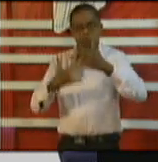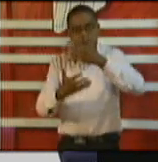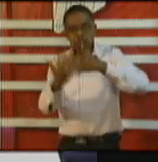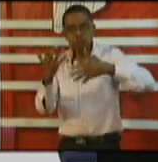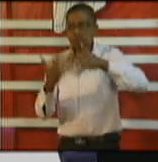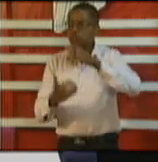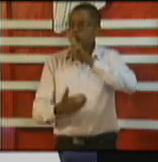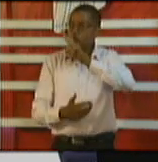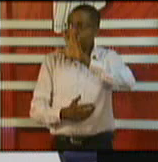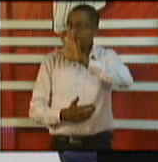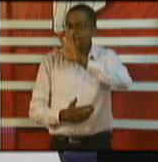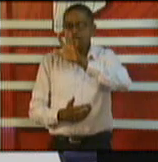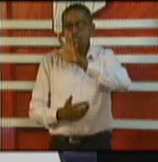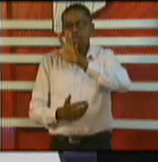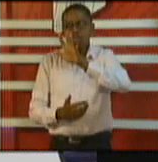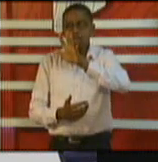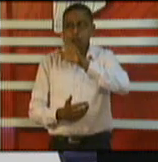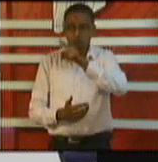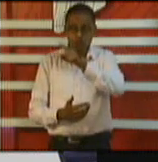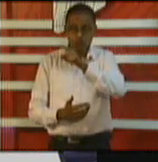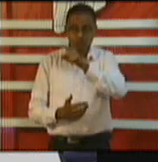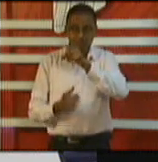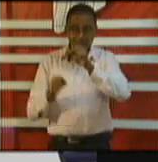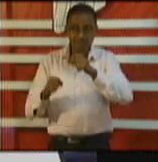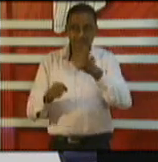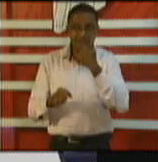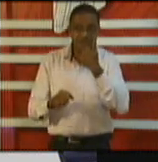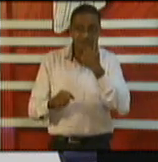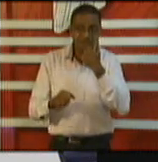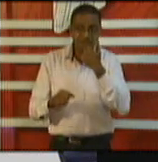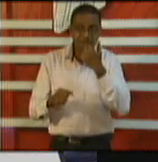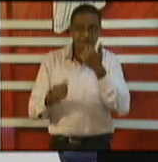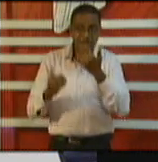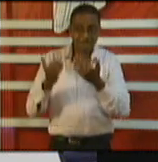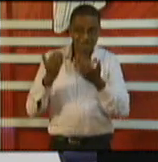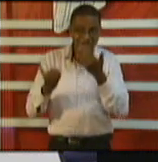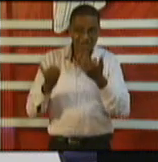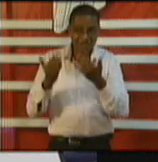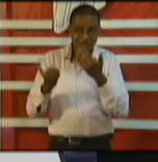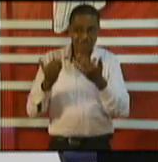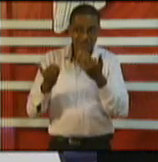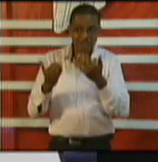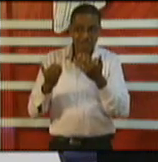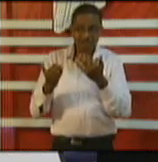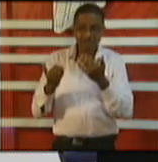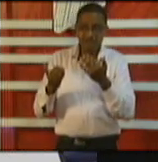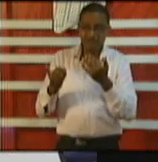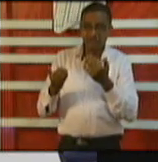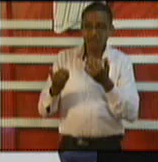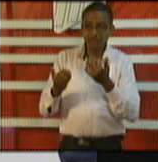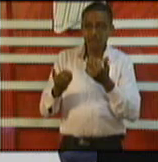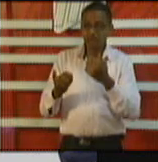you say when or if we would move away from this virtual press conference and back to the way we were having press conferences before